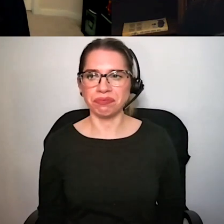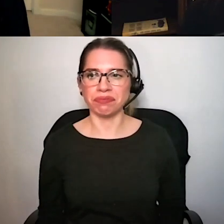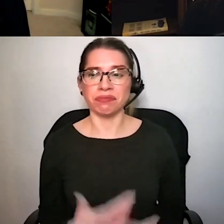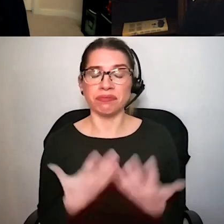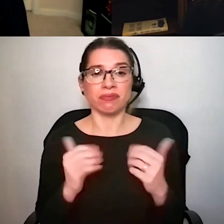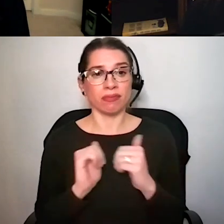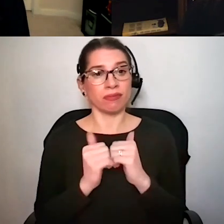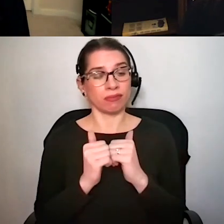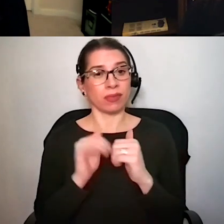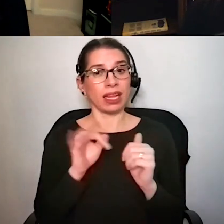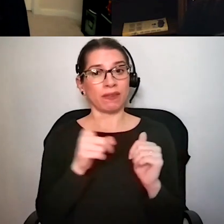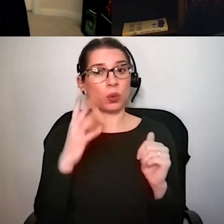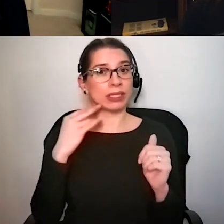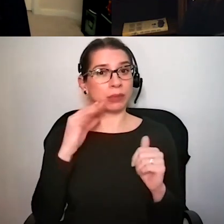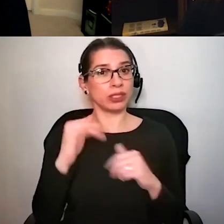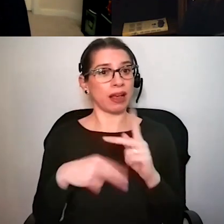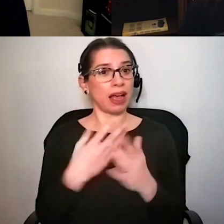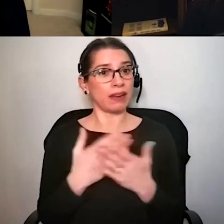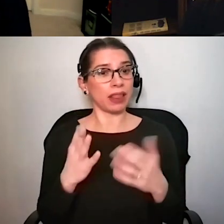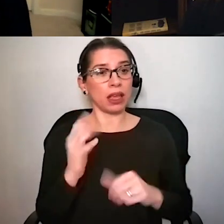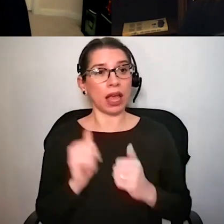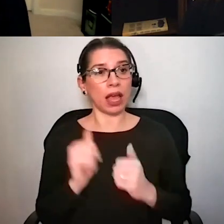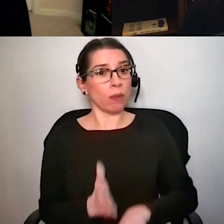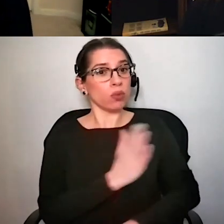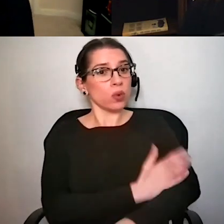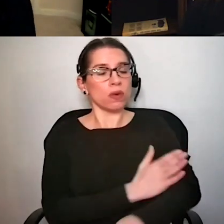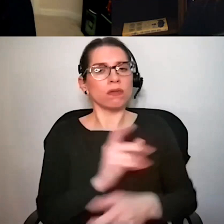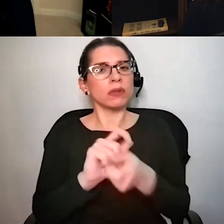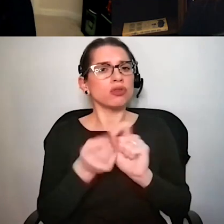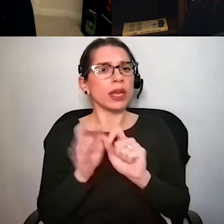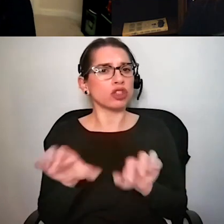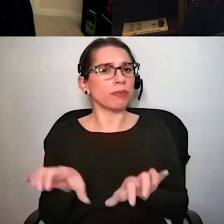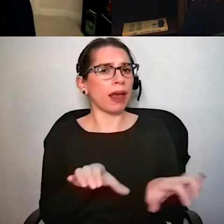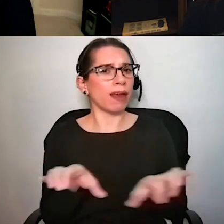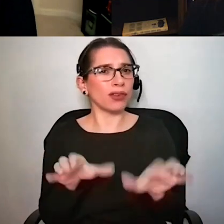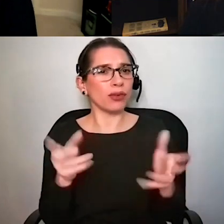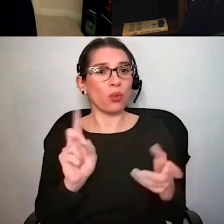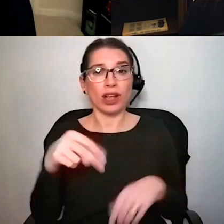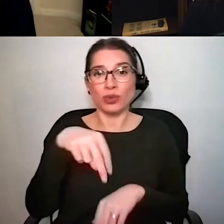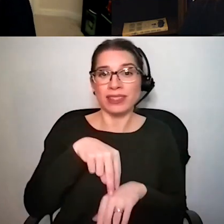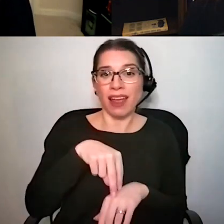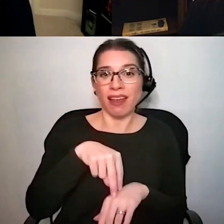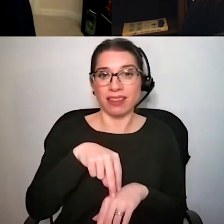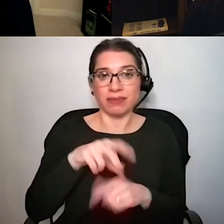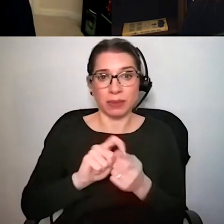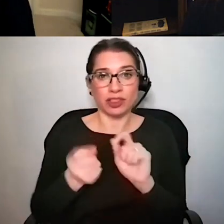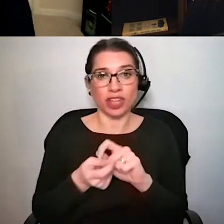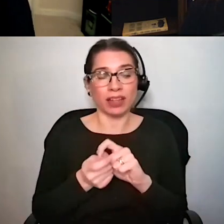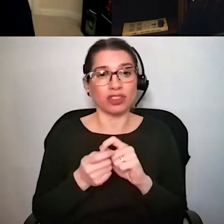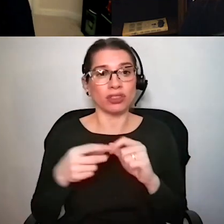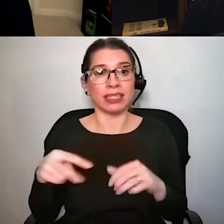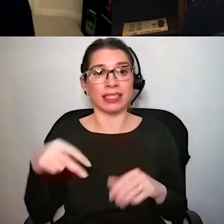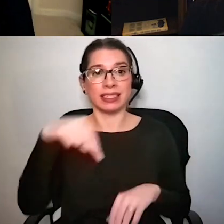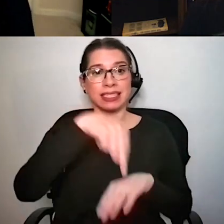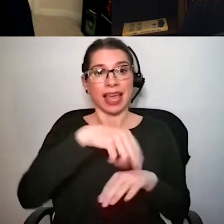better if you're experiencing that kind of thing that might be the easiest one just kind of change your behavior where are you standing don't stand next to the speakers that kind of thing